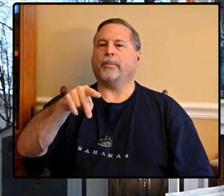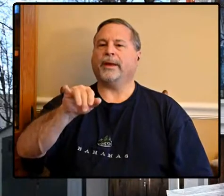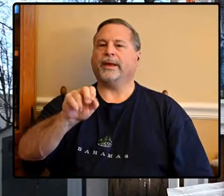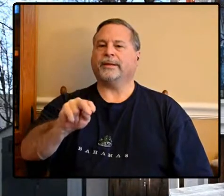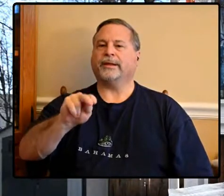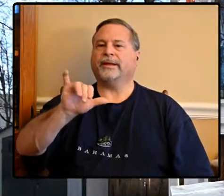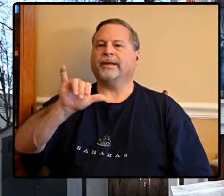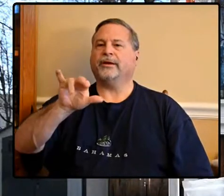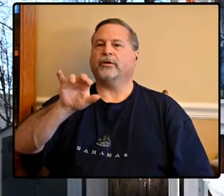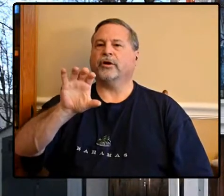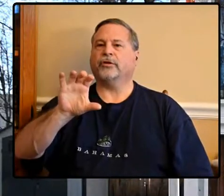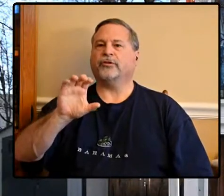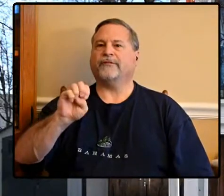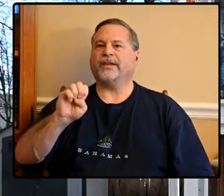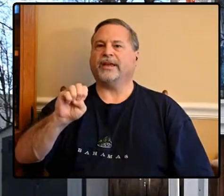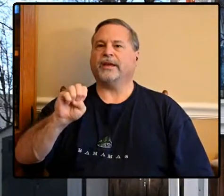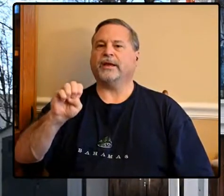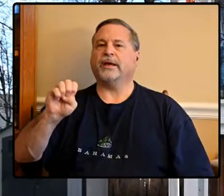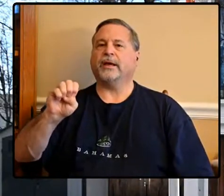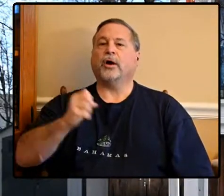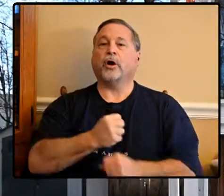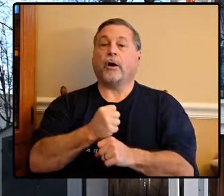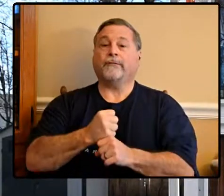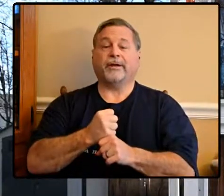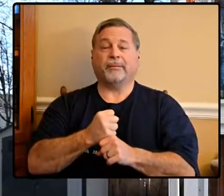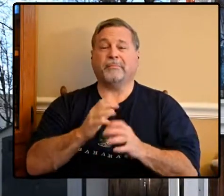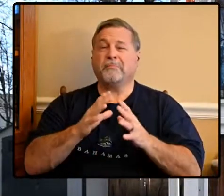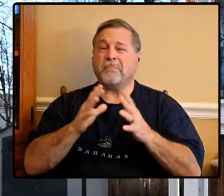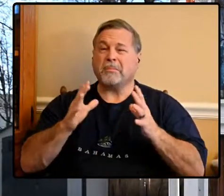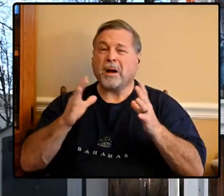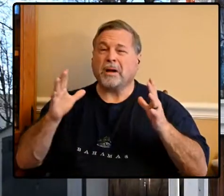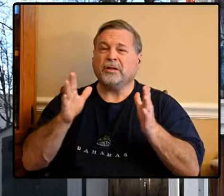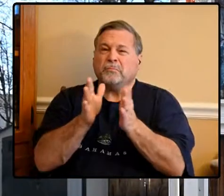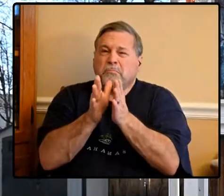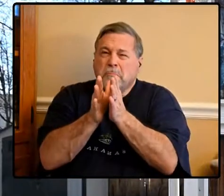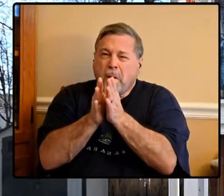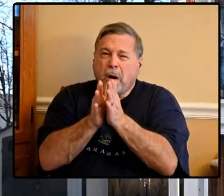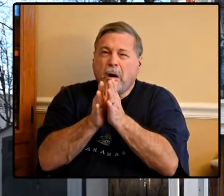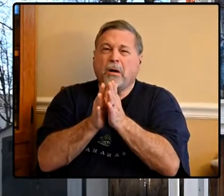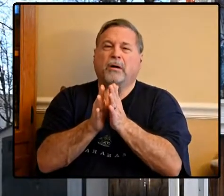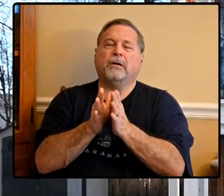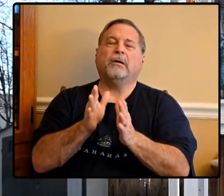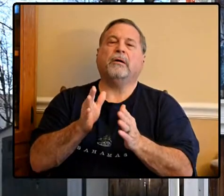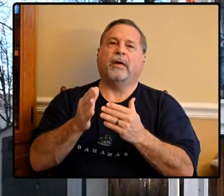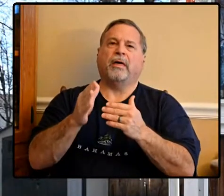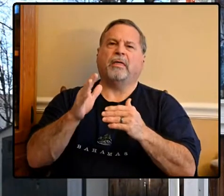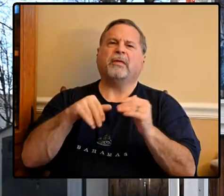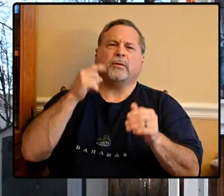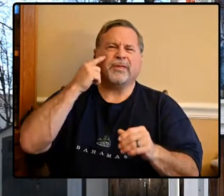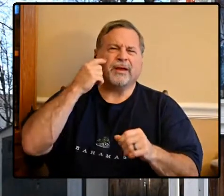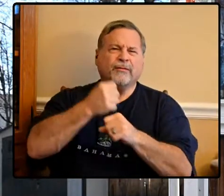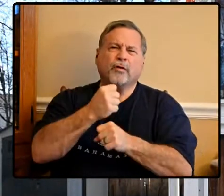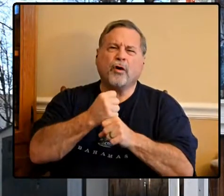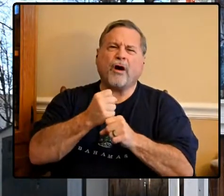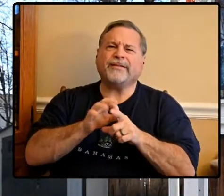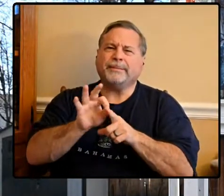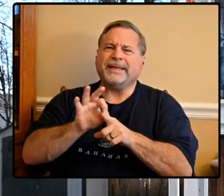Yurka Chaffee coffee so as you can see it's much much smaller than what you would think of as coffee beans